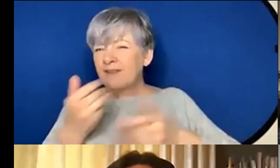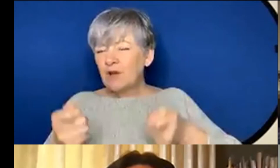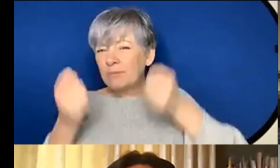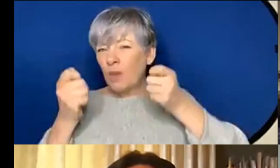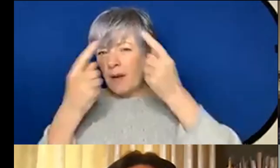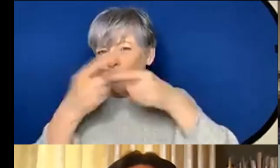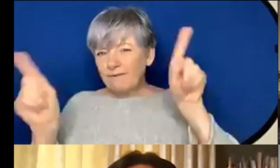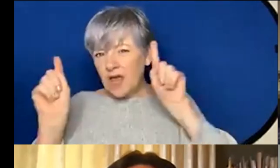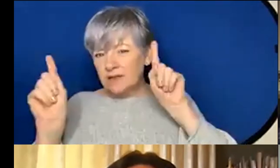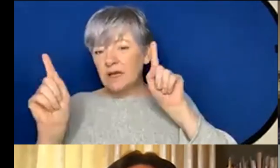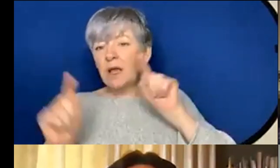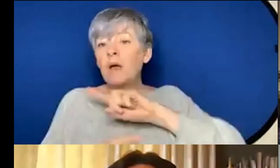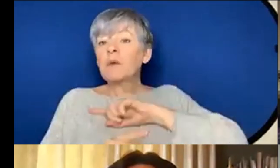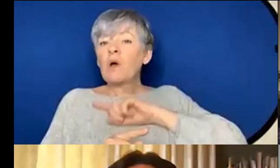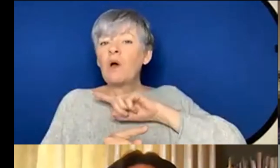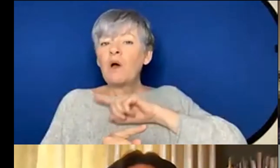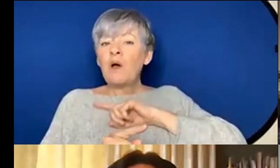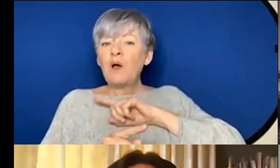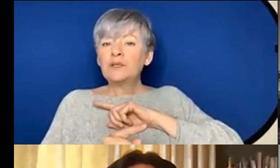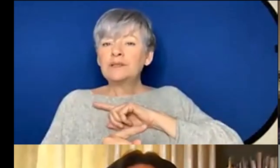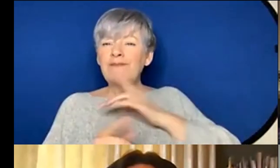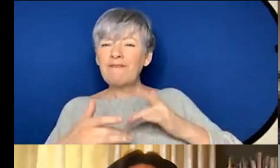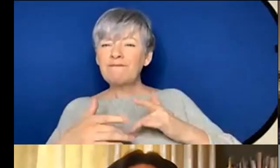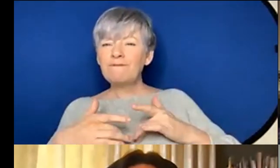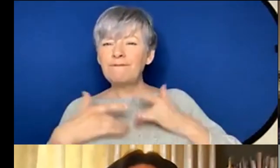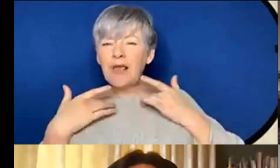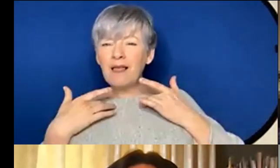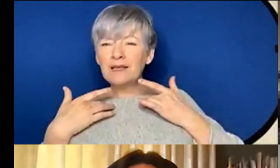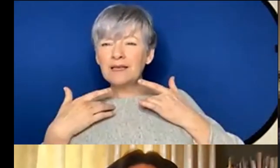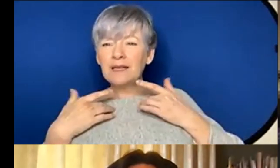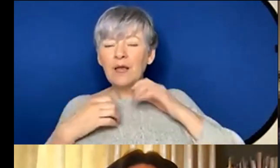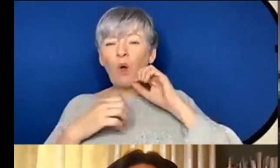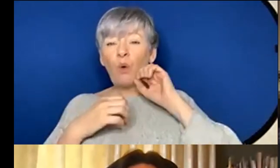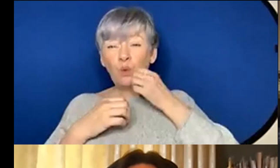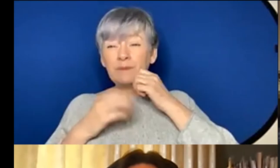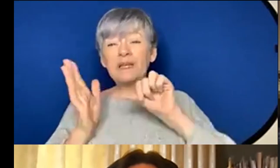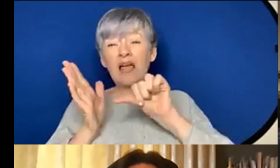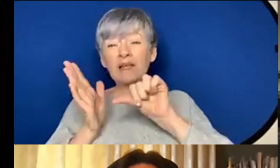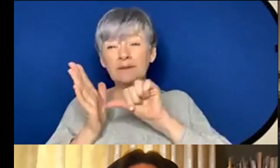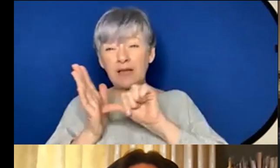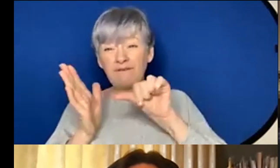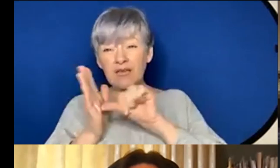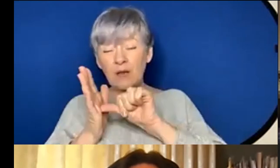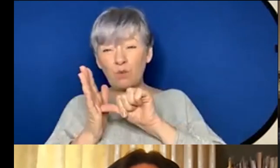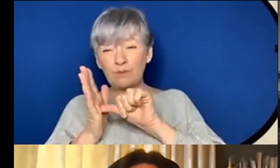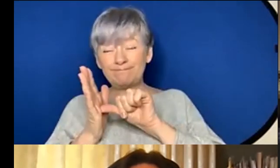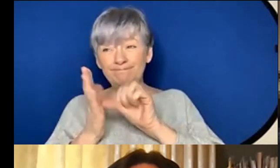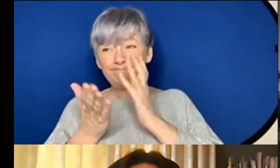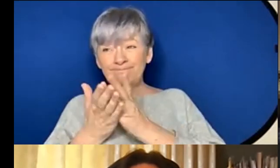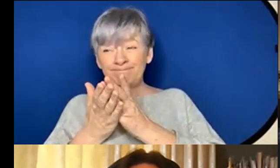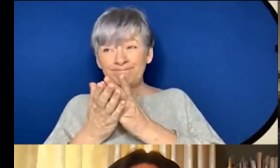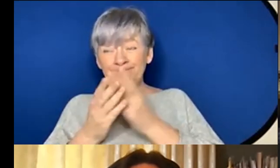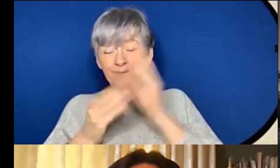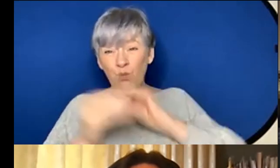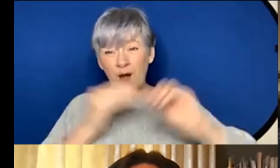I have a feeling that it would have been a difficult one to navigate um I really did